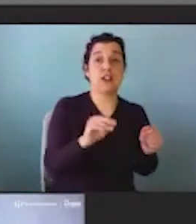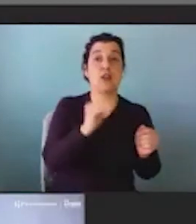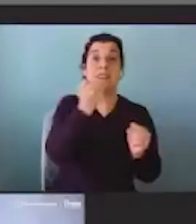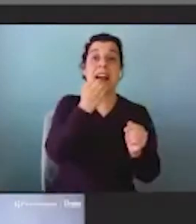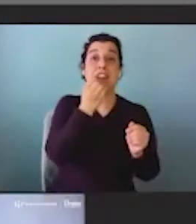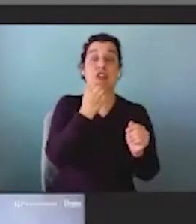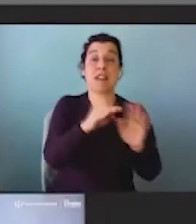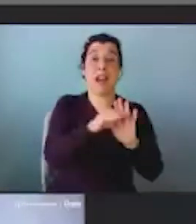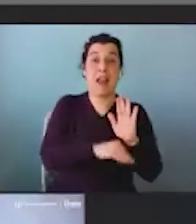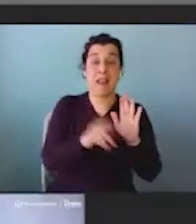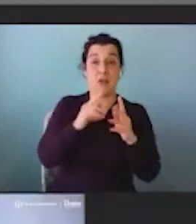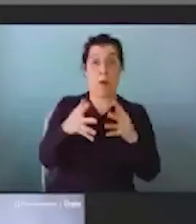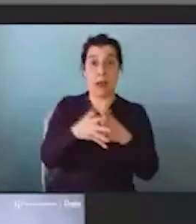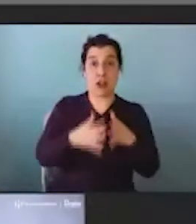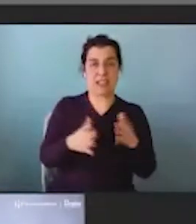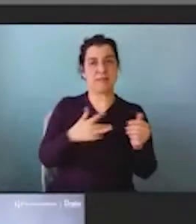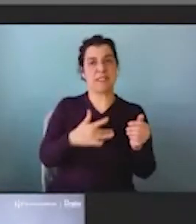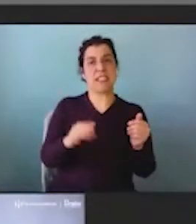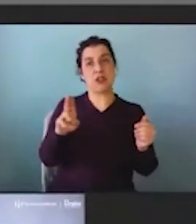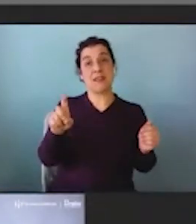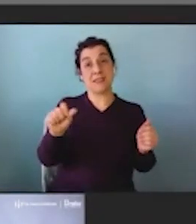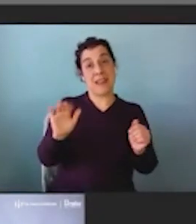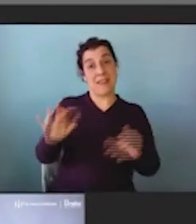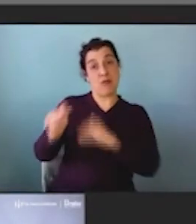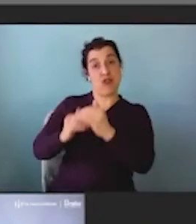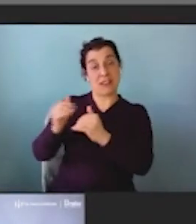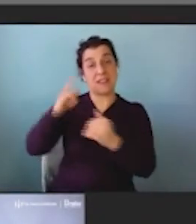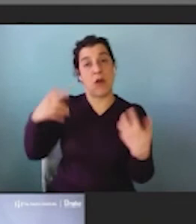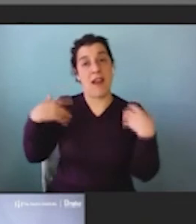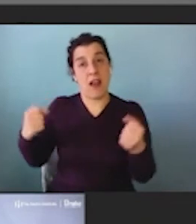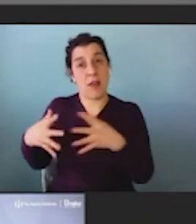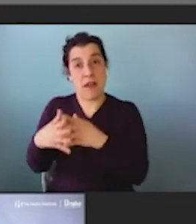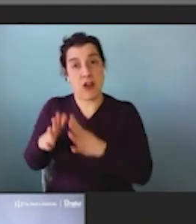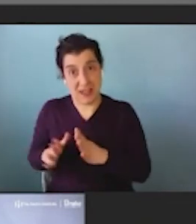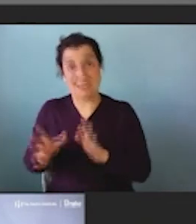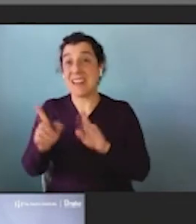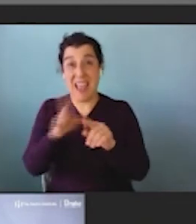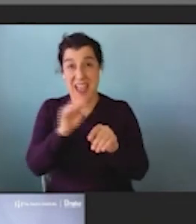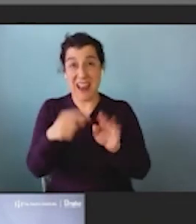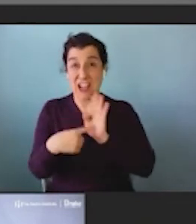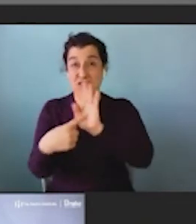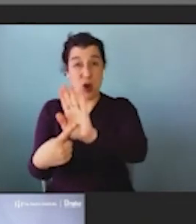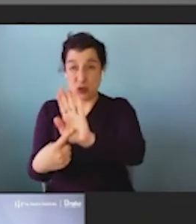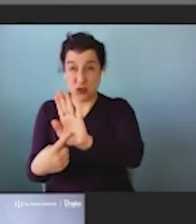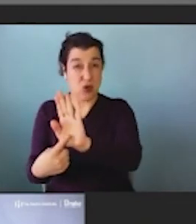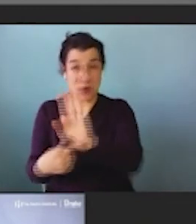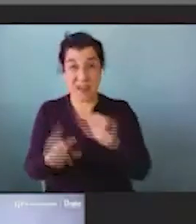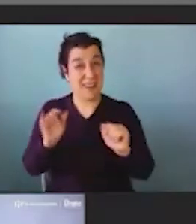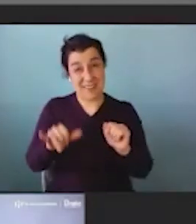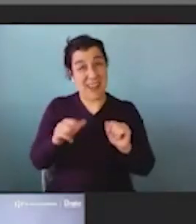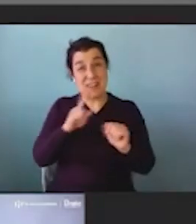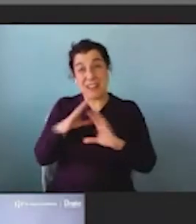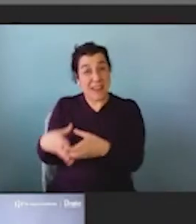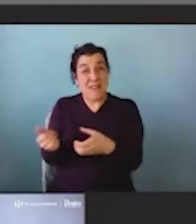Americans, which come out of mostly USDA's process, are for healthy Americans. And as I showed you, a minority of Americans are actually healthy.